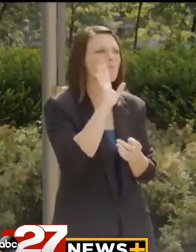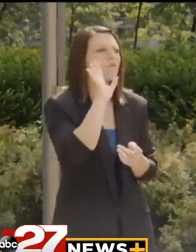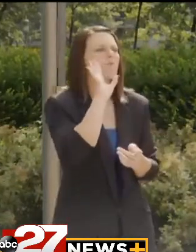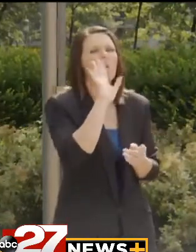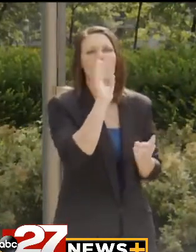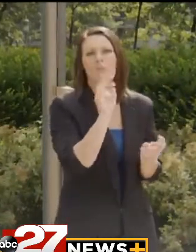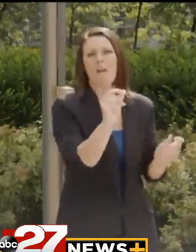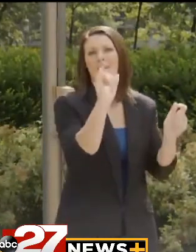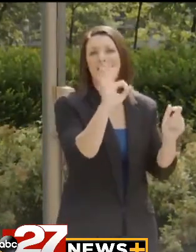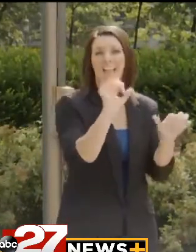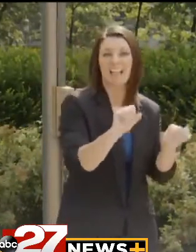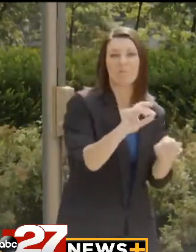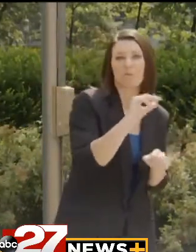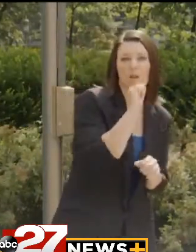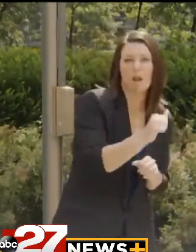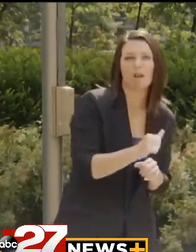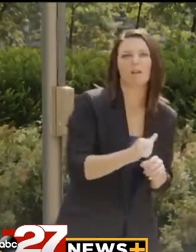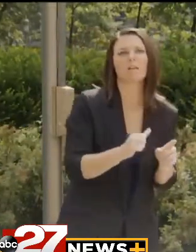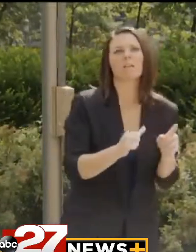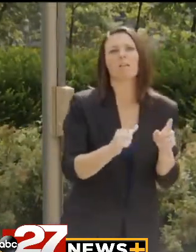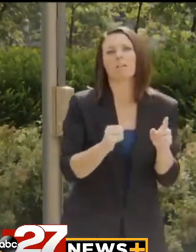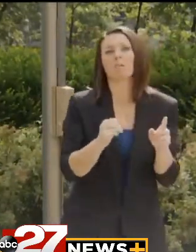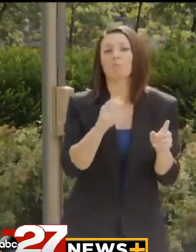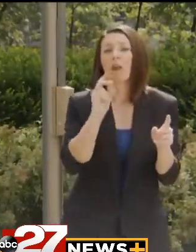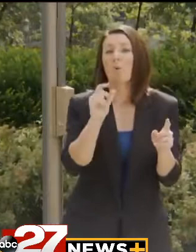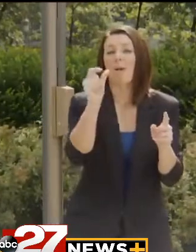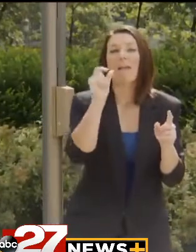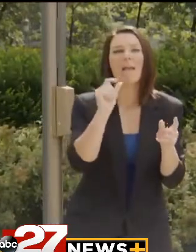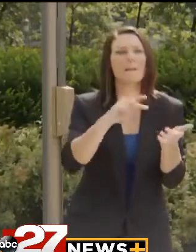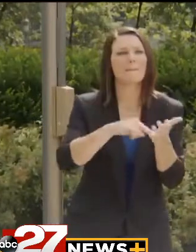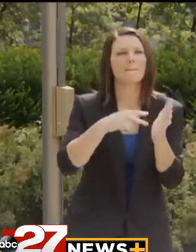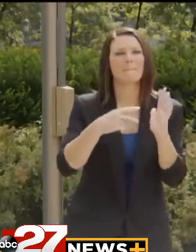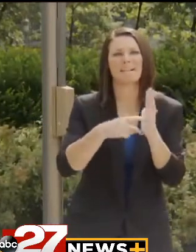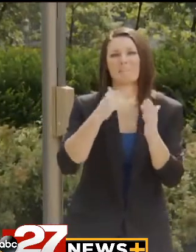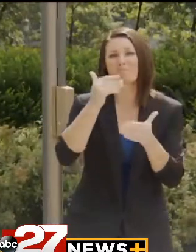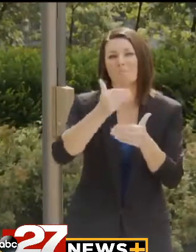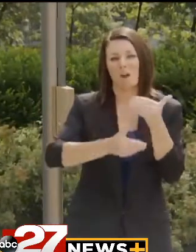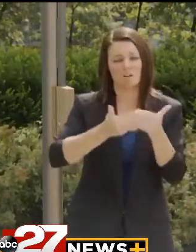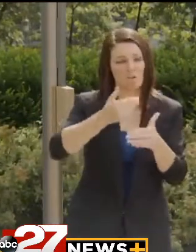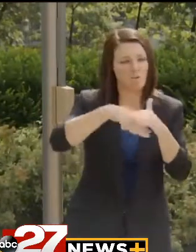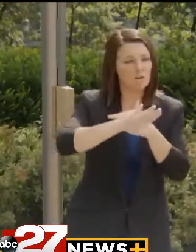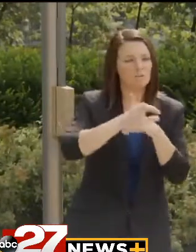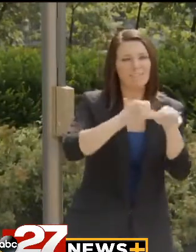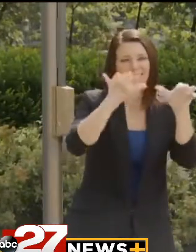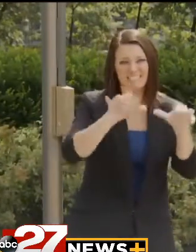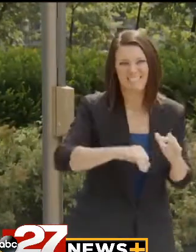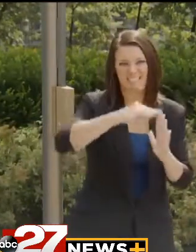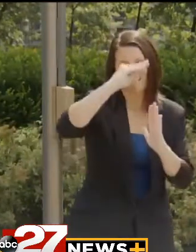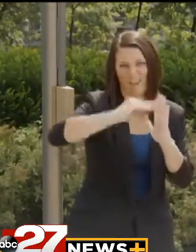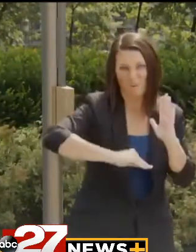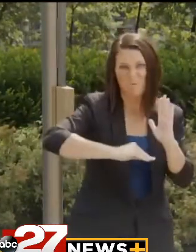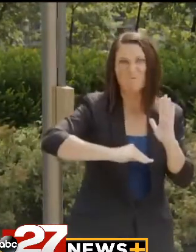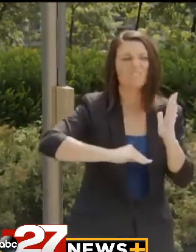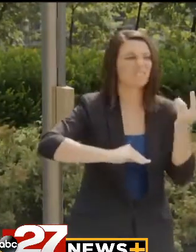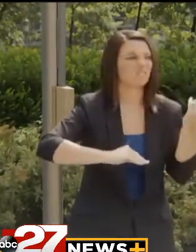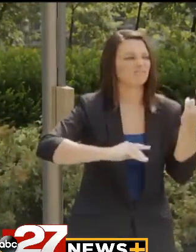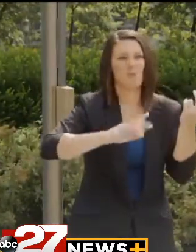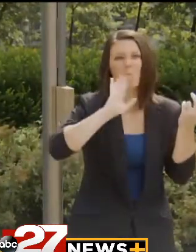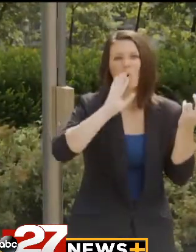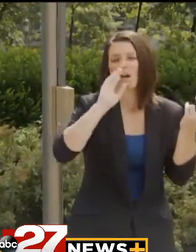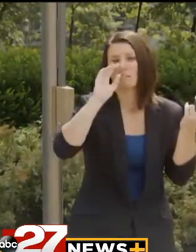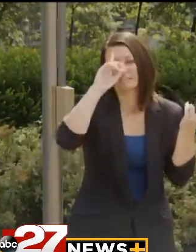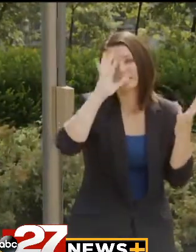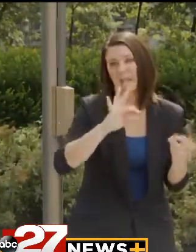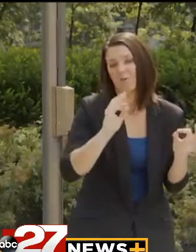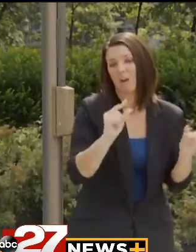eligible for benefits or not right away. So it's a process. They go into our system, they fill it out, and it's pretty much determined